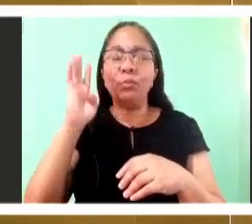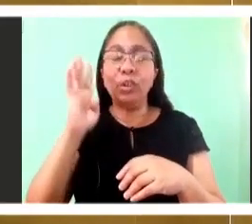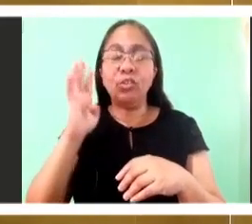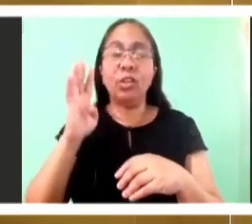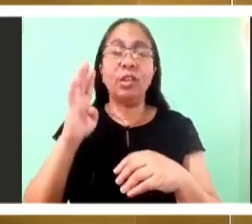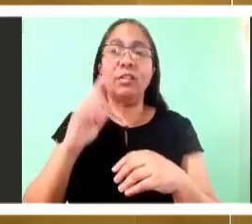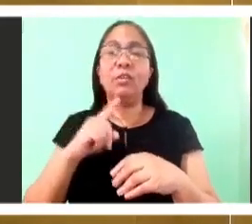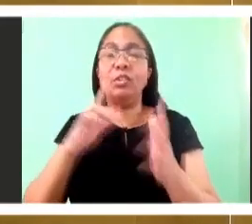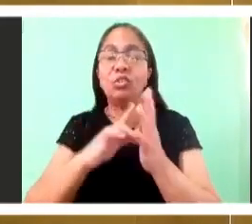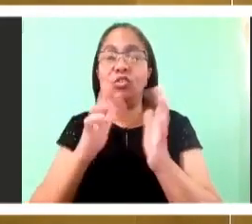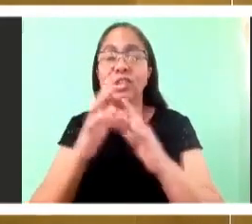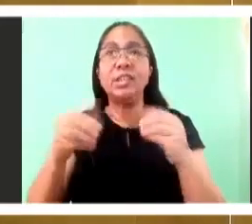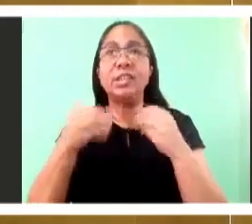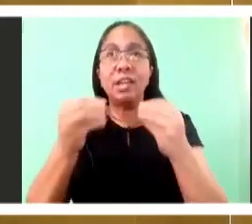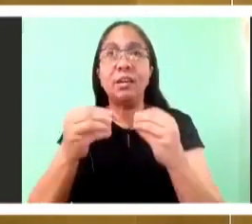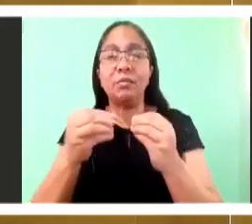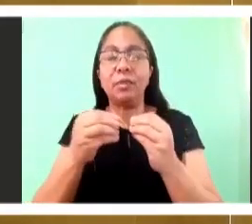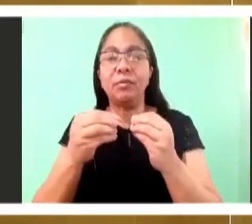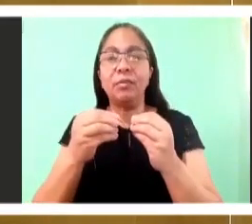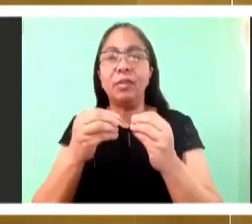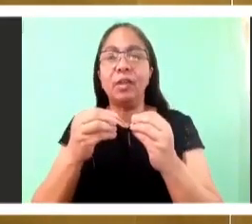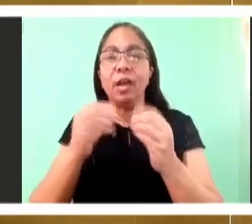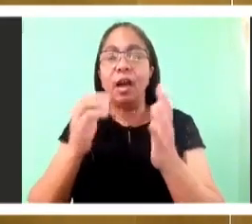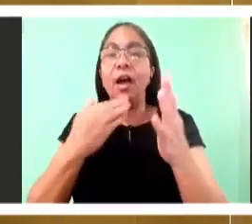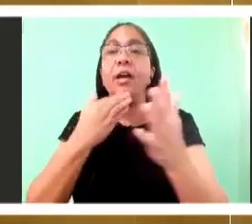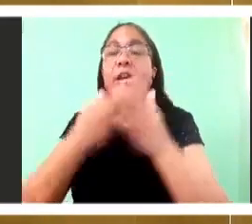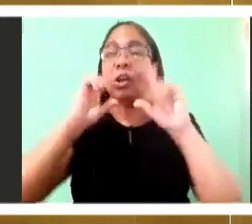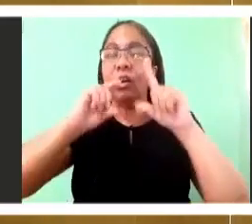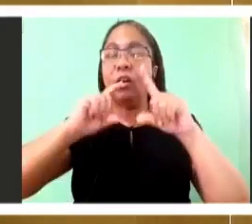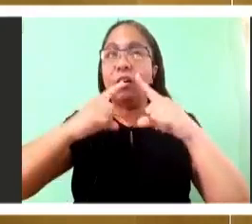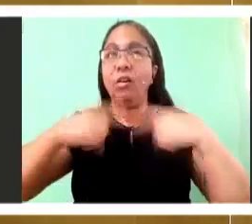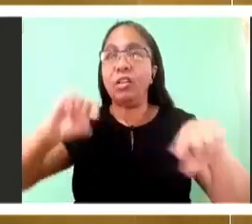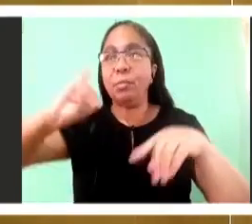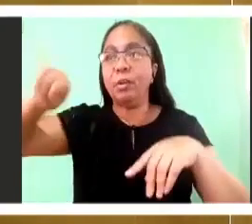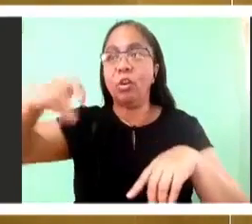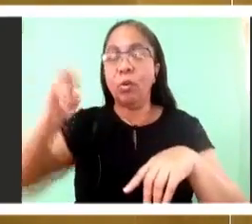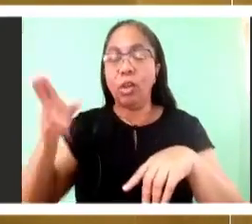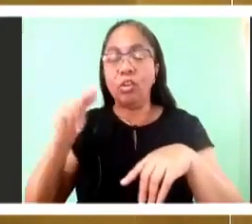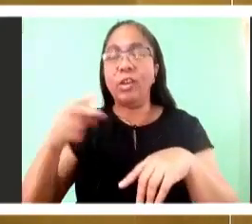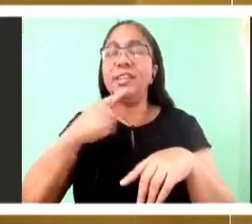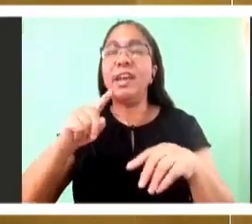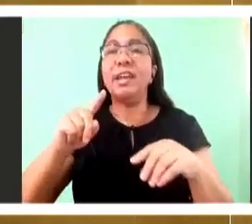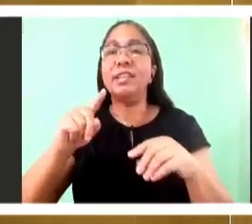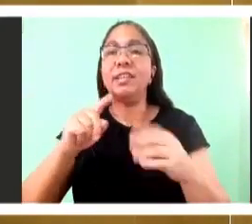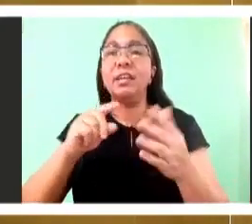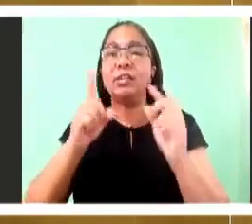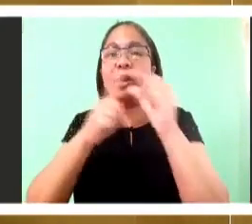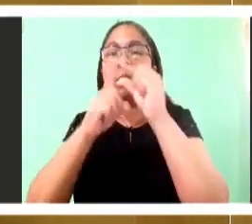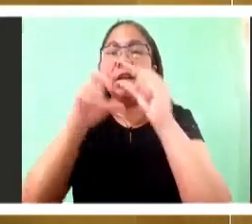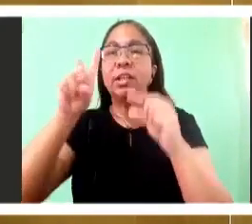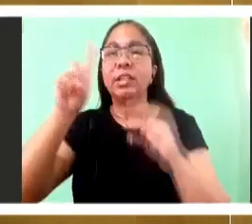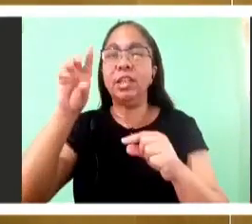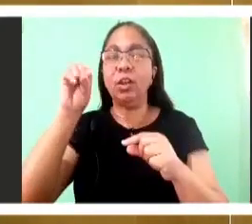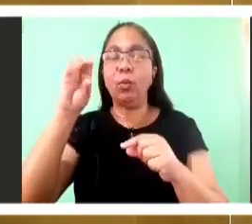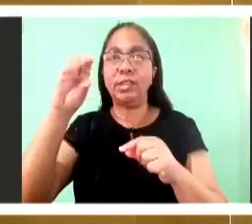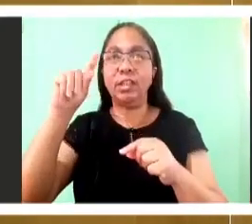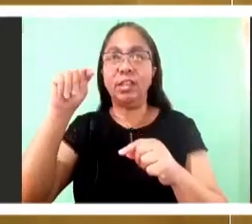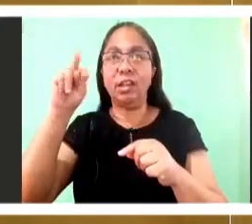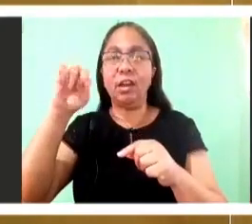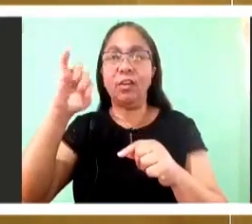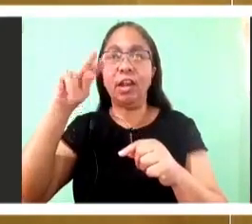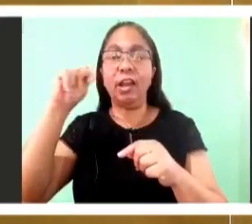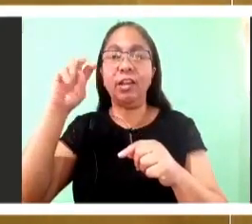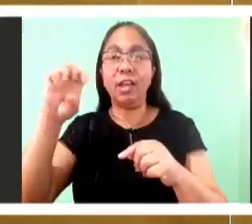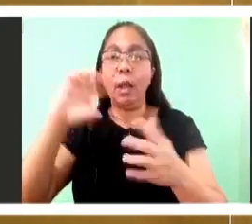So we come now to our reading. And I want to tell you, it's a tough one. And I wish I